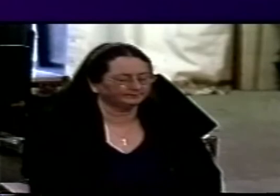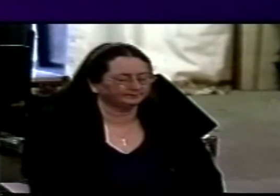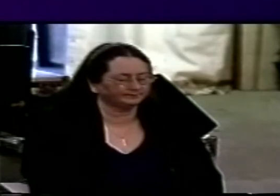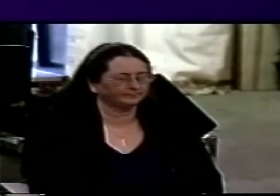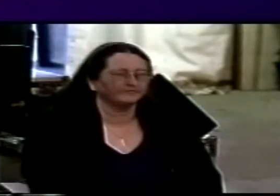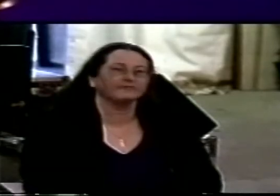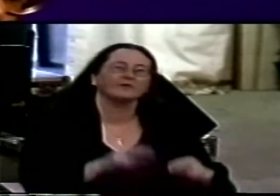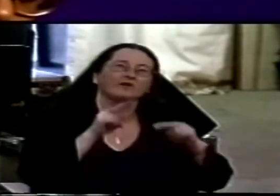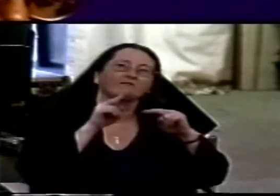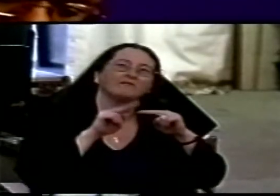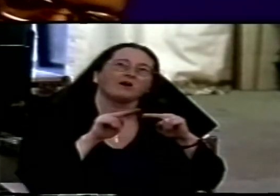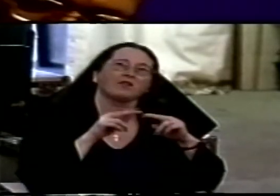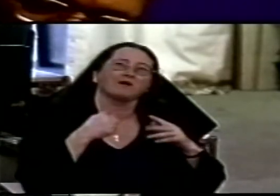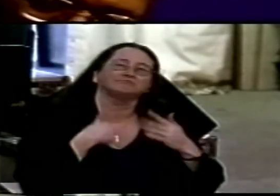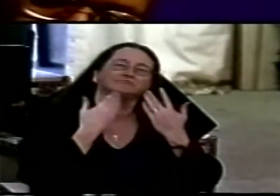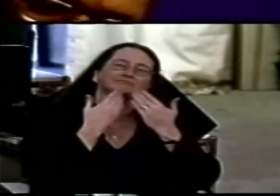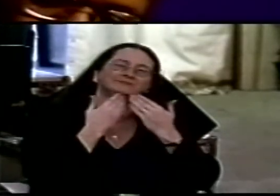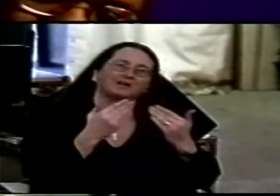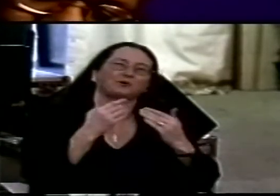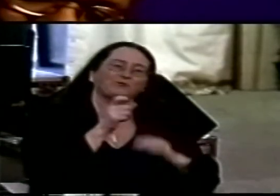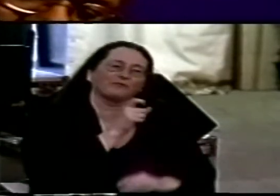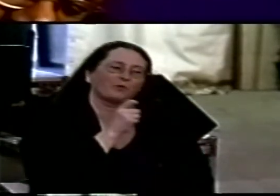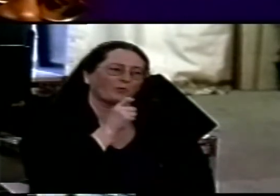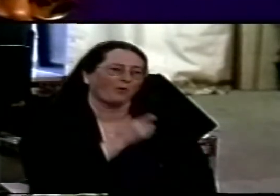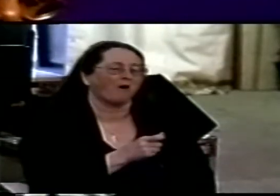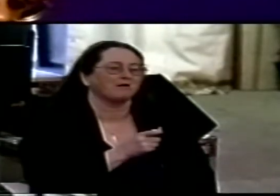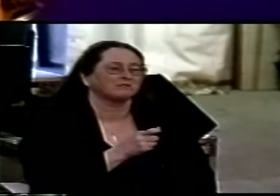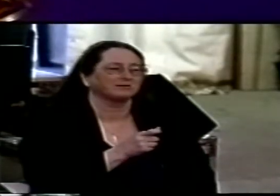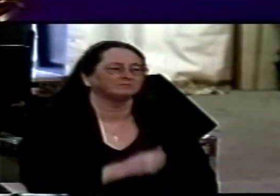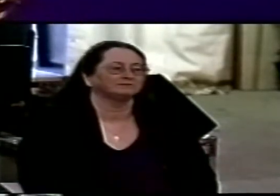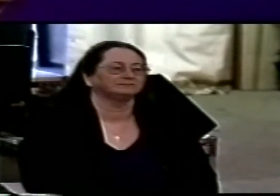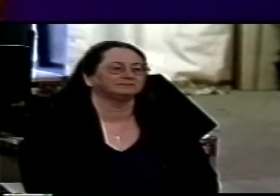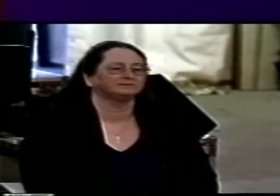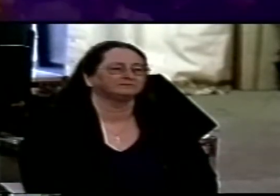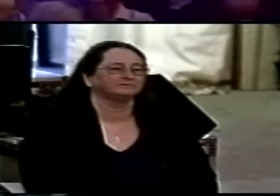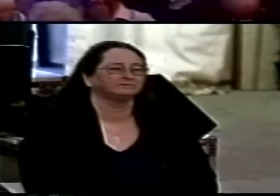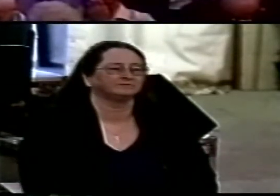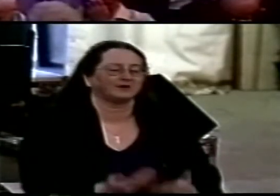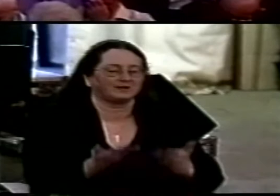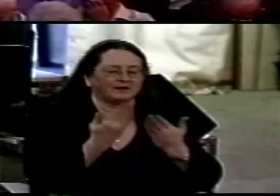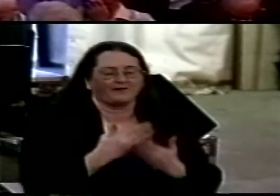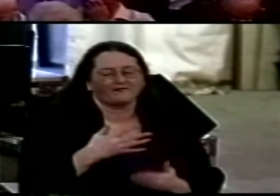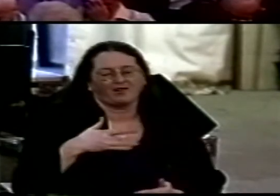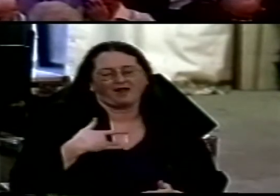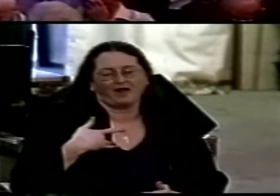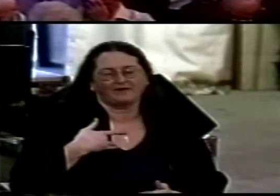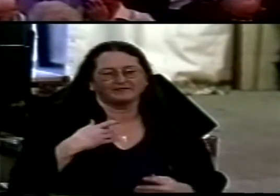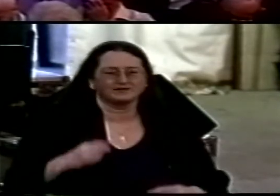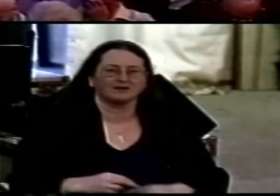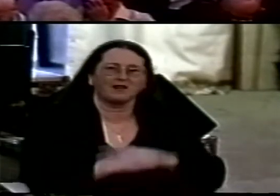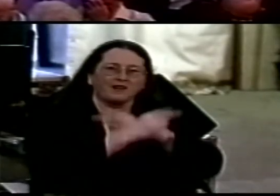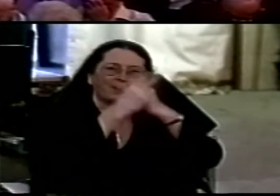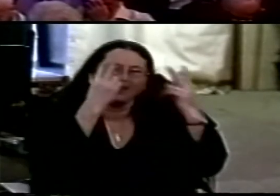Father I just thank you for your word which gives life and light